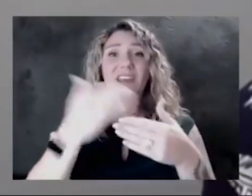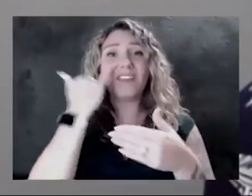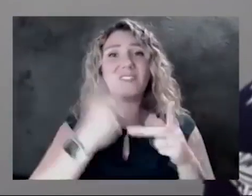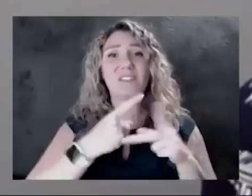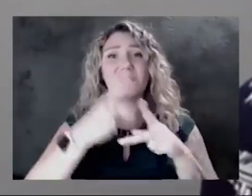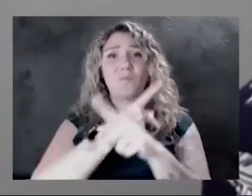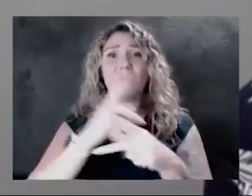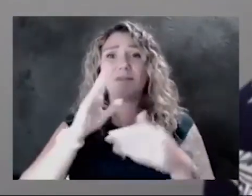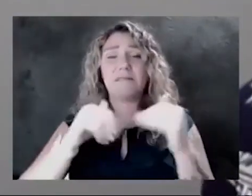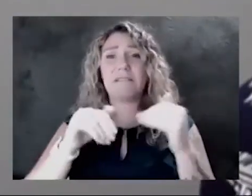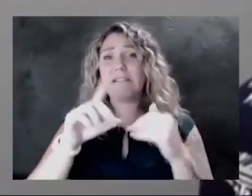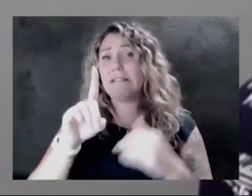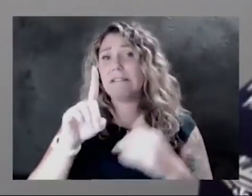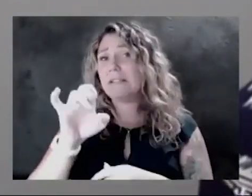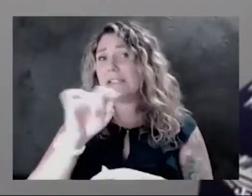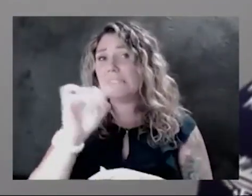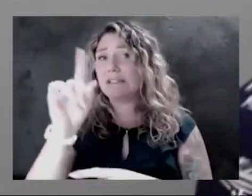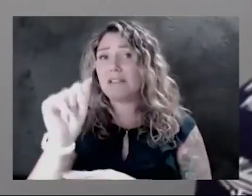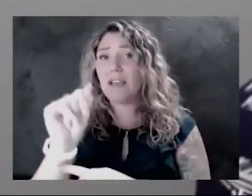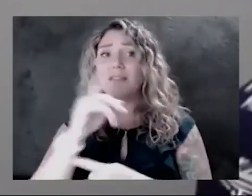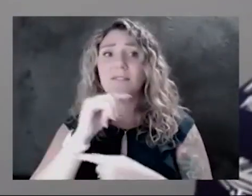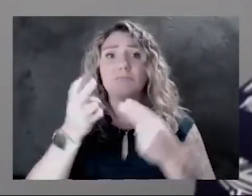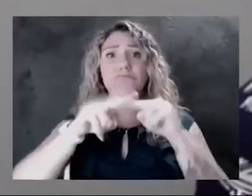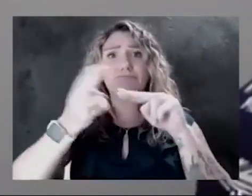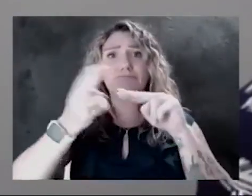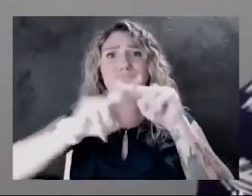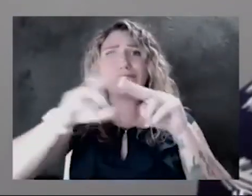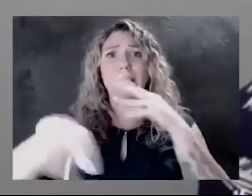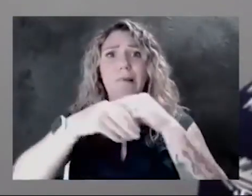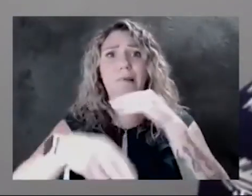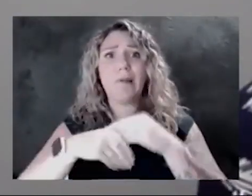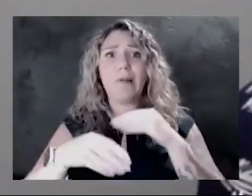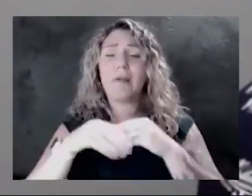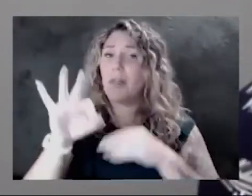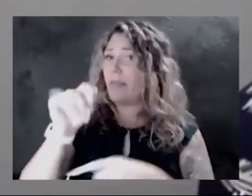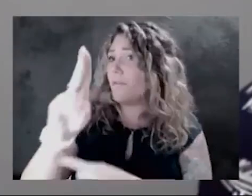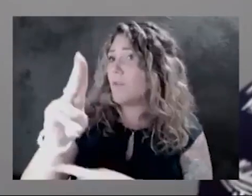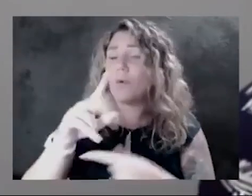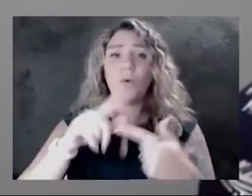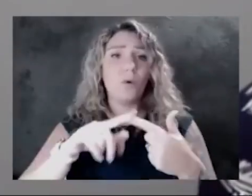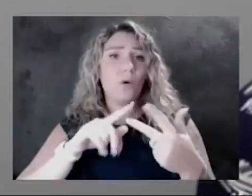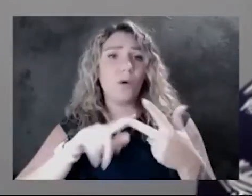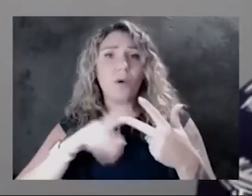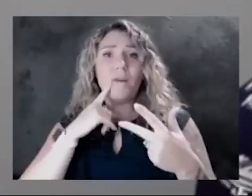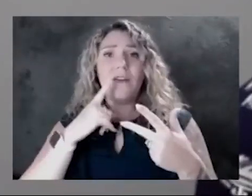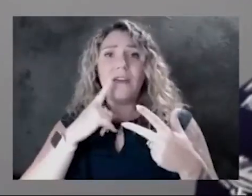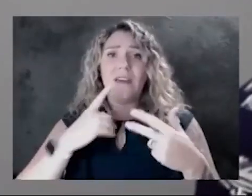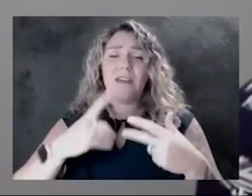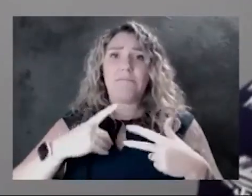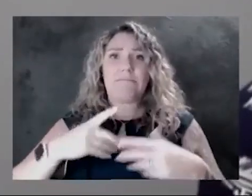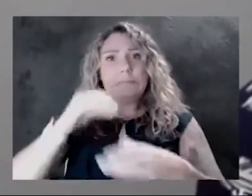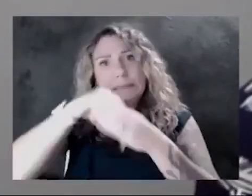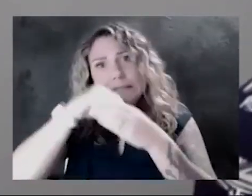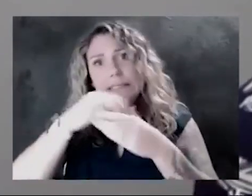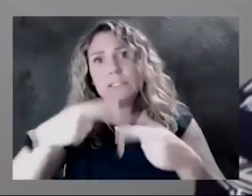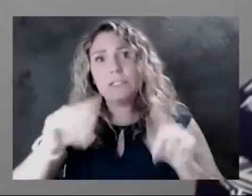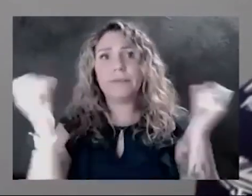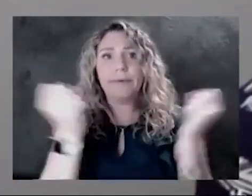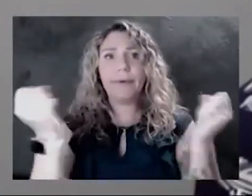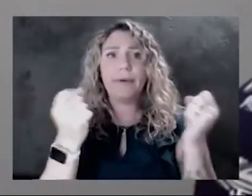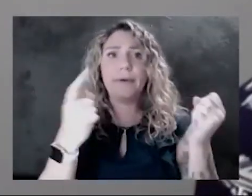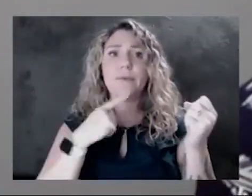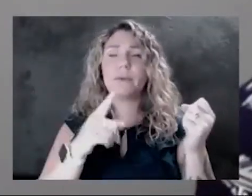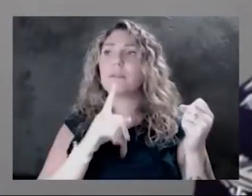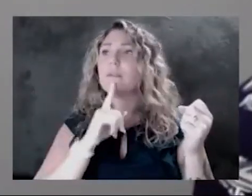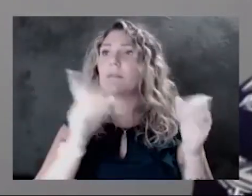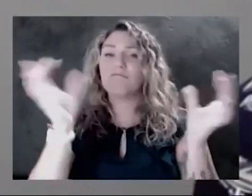Delta and pile that on top of influenza and on top of the fact that we move indoors in the winter, we could be really setting ourselves up for a